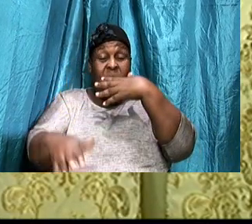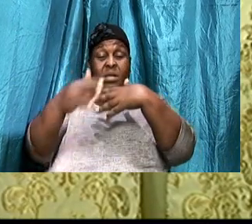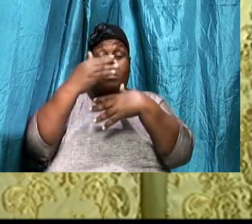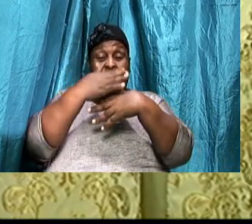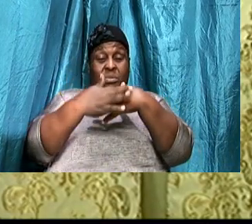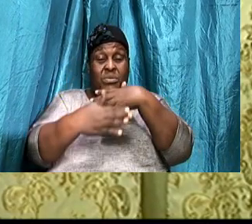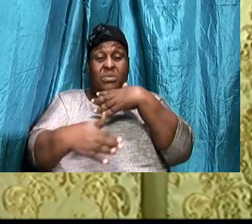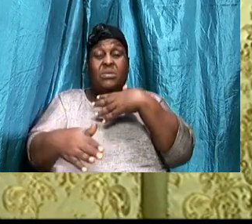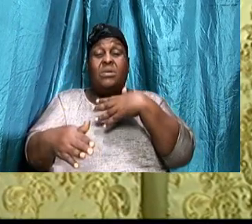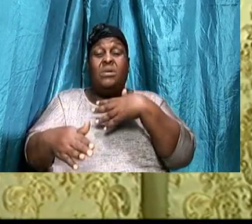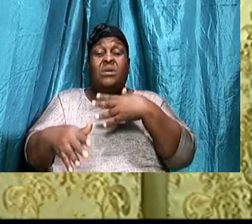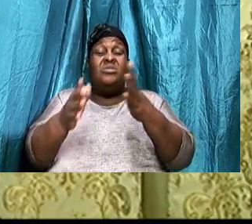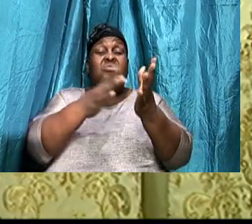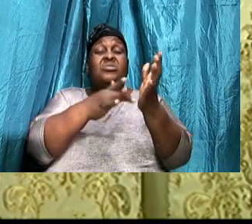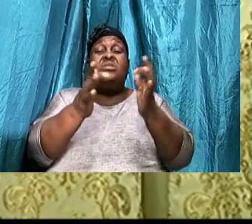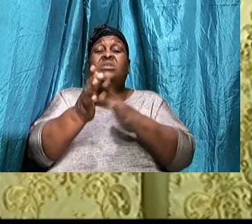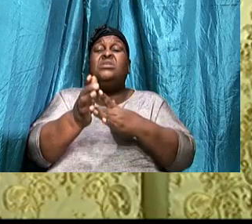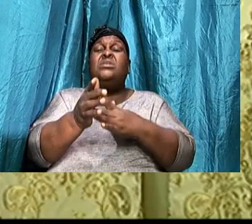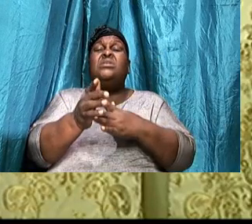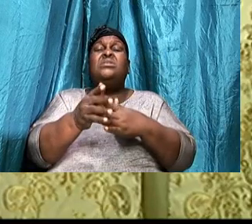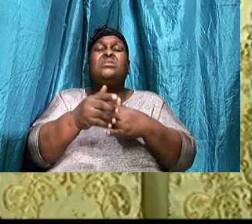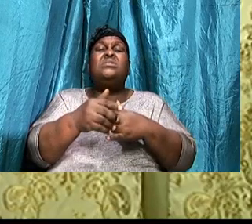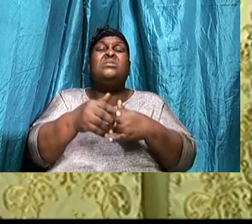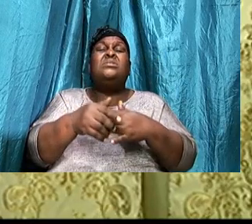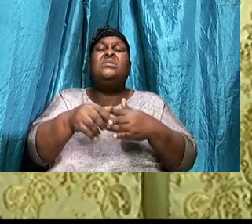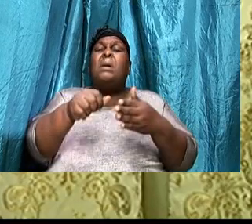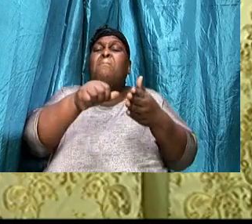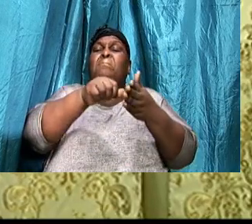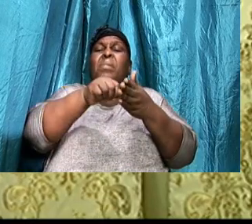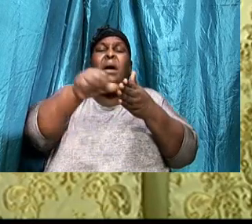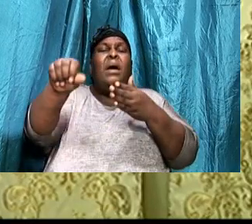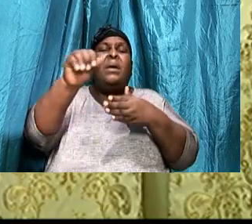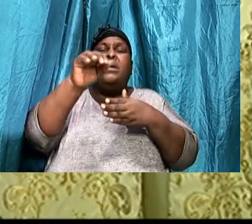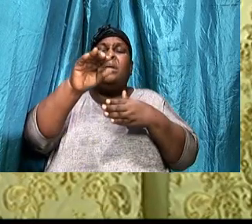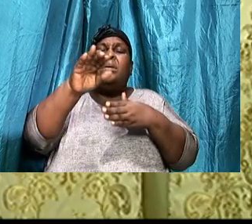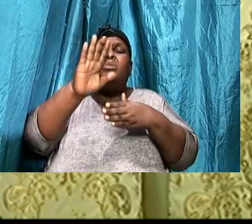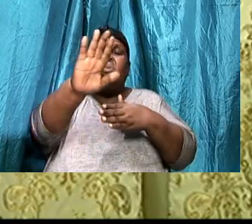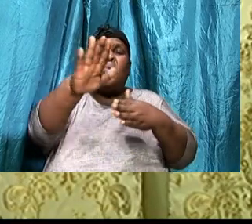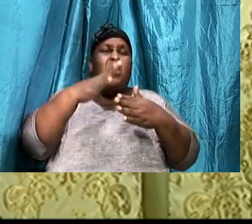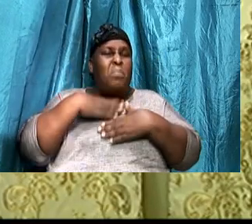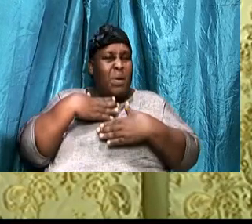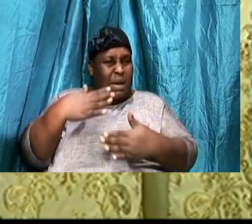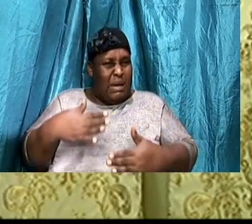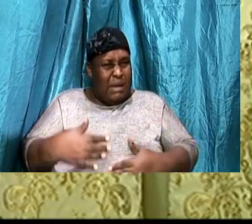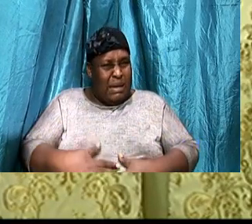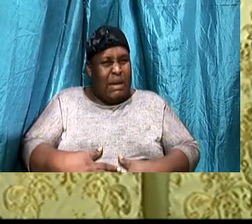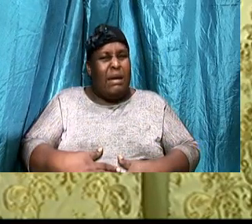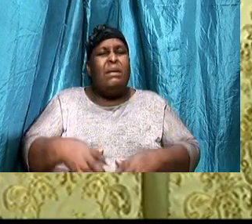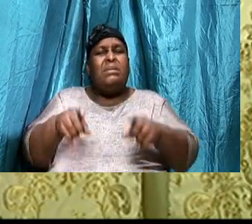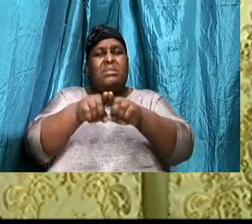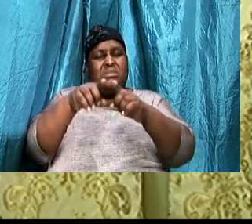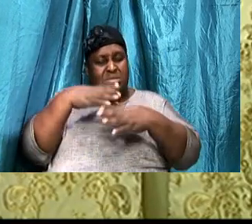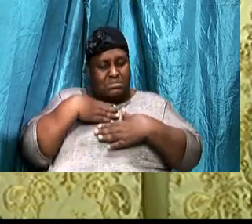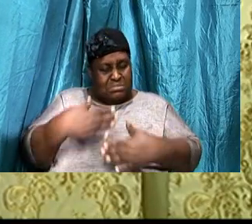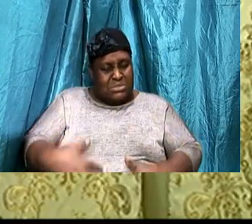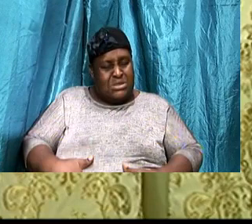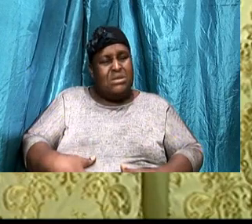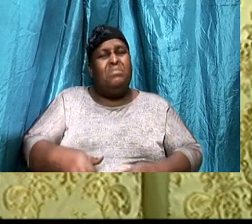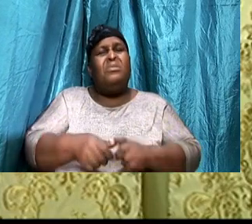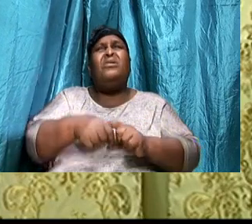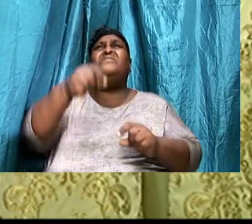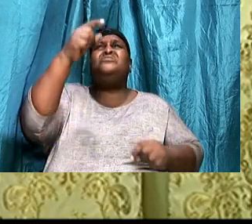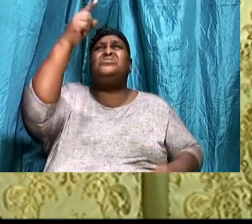Was that he purchased, That, Purchased your body, He purchased your body, As the temple, Of God,